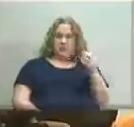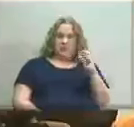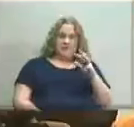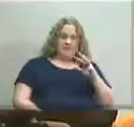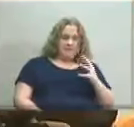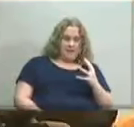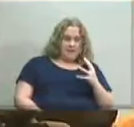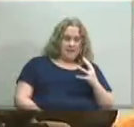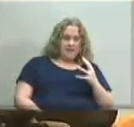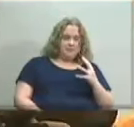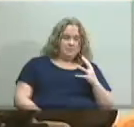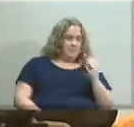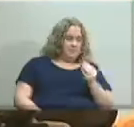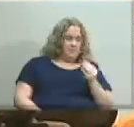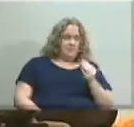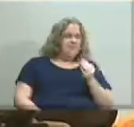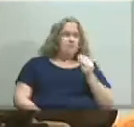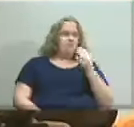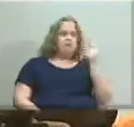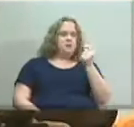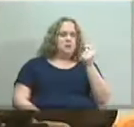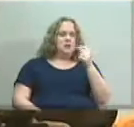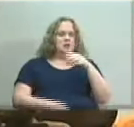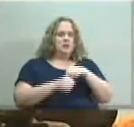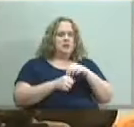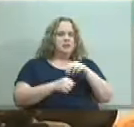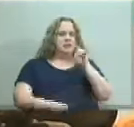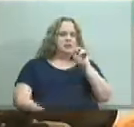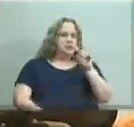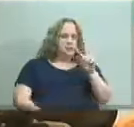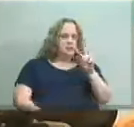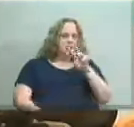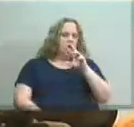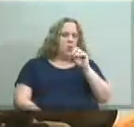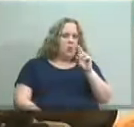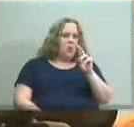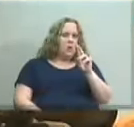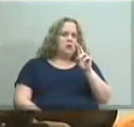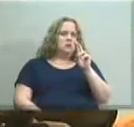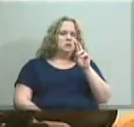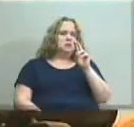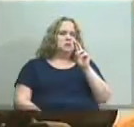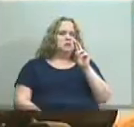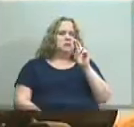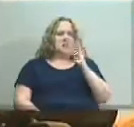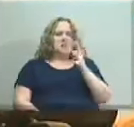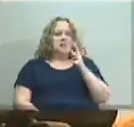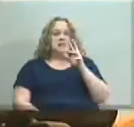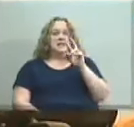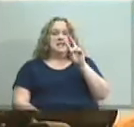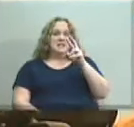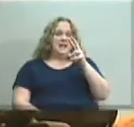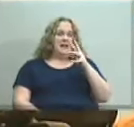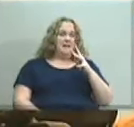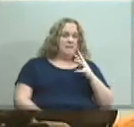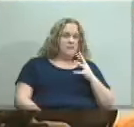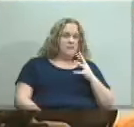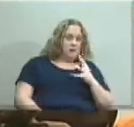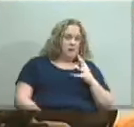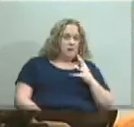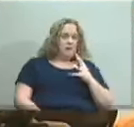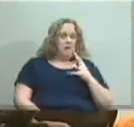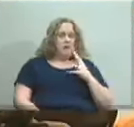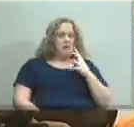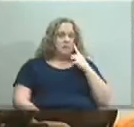monday or tuesday in november or the in that case maybe we could do the second and fourth because